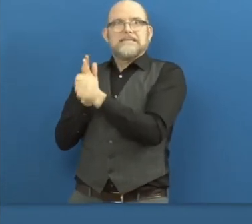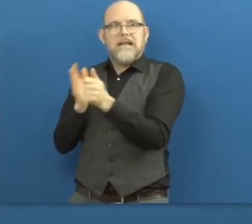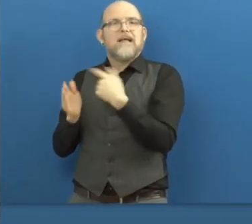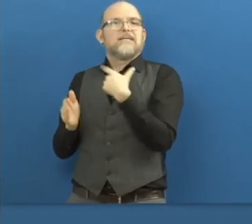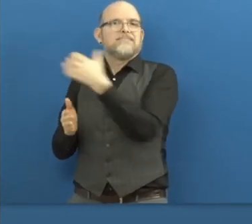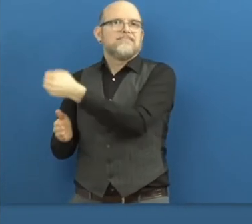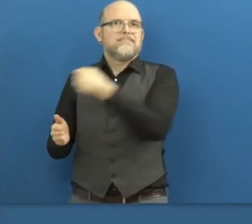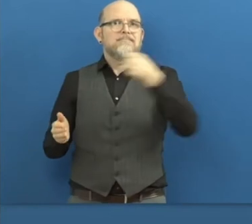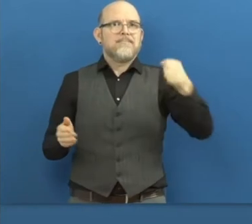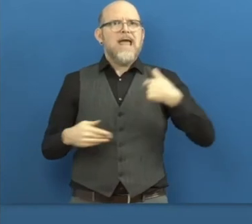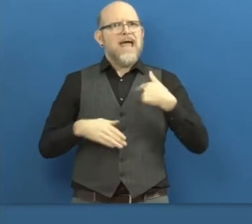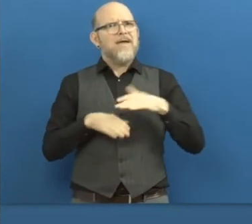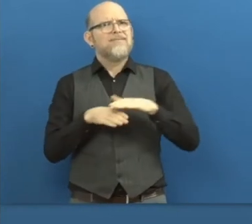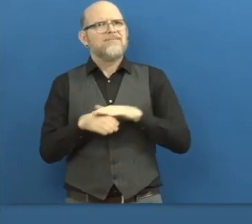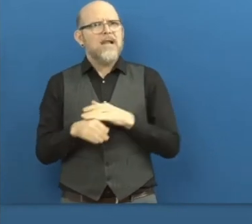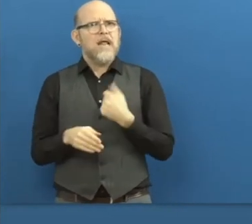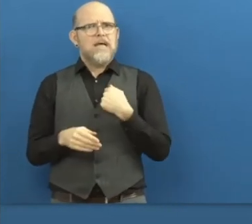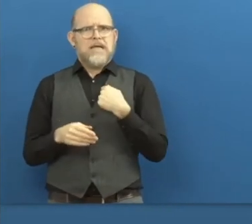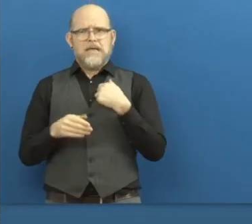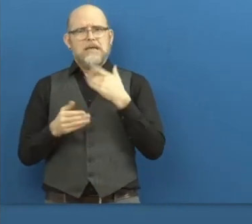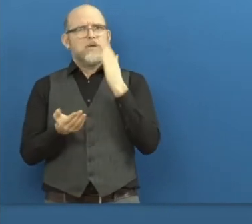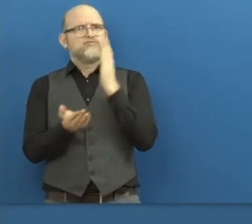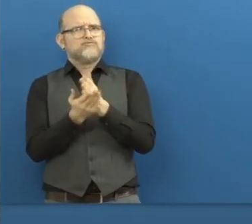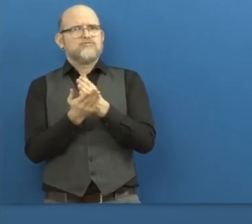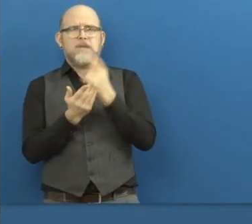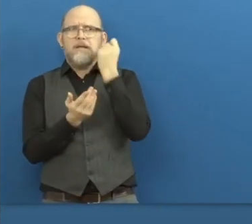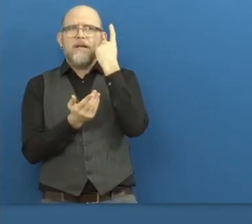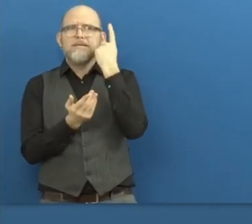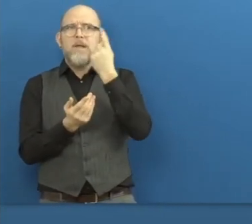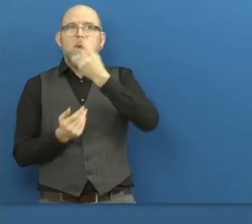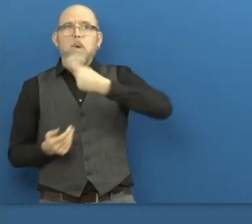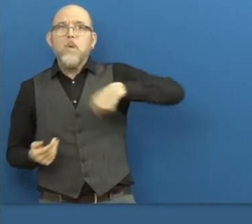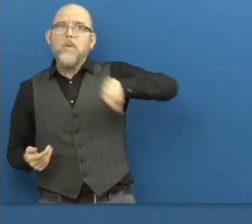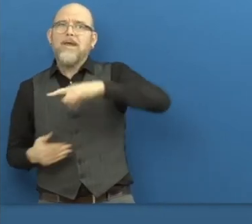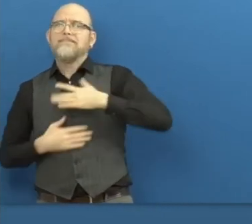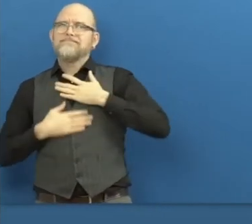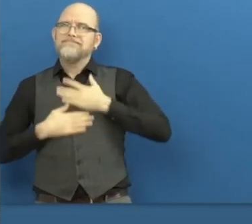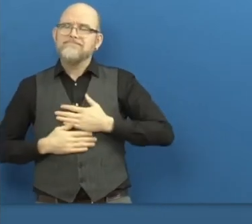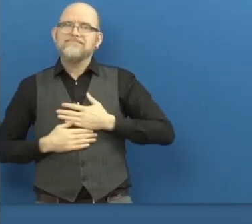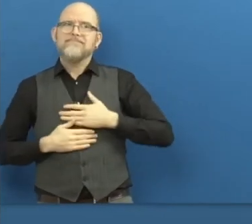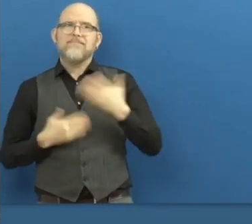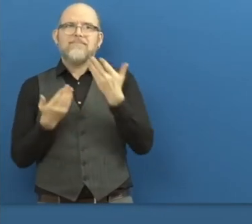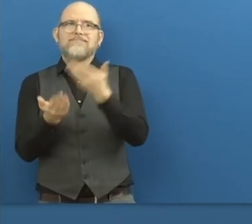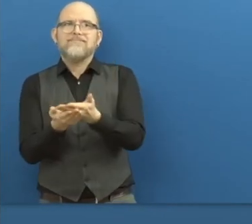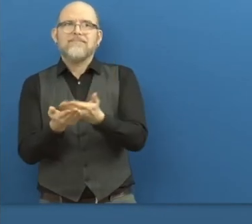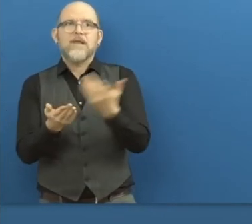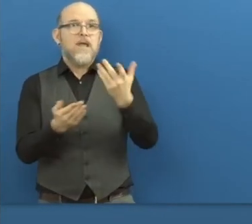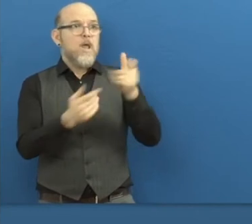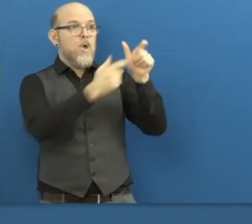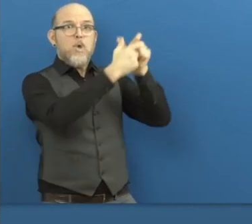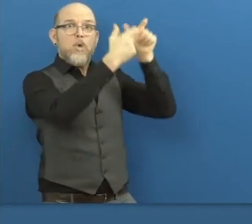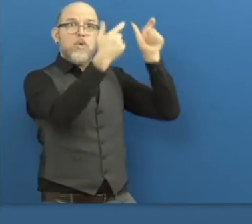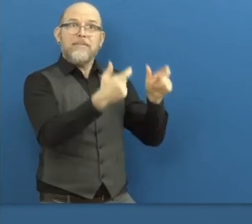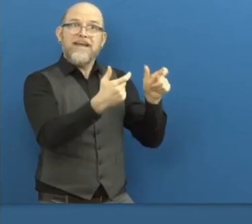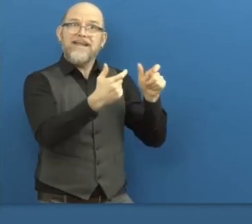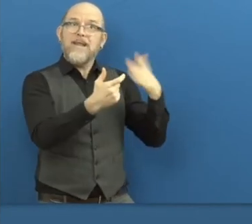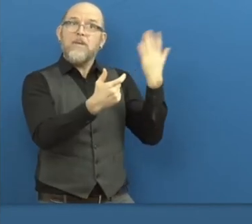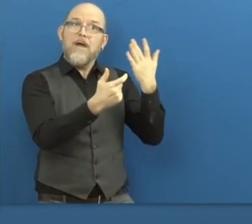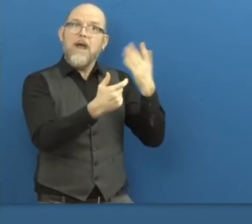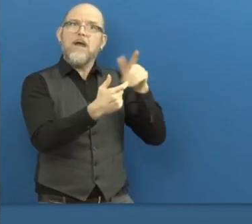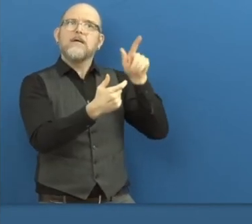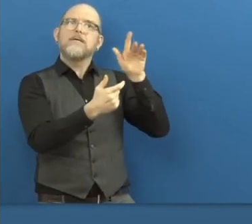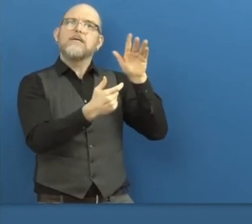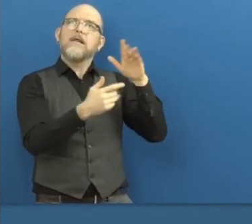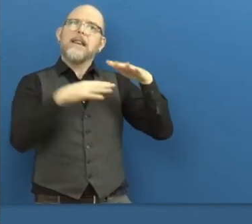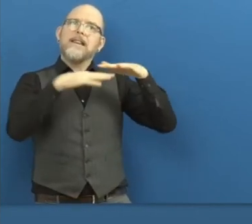us right, we're really making sure that the employers who join our network and get into this disability